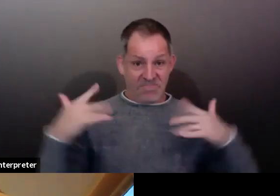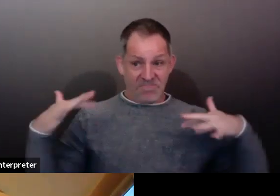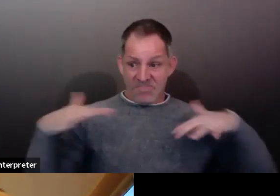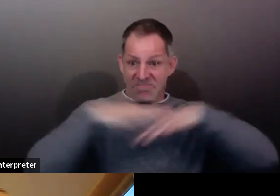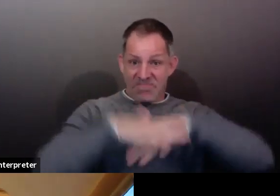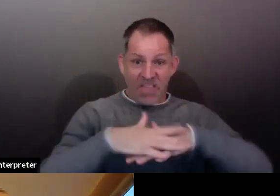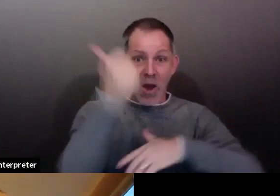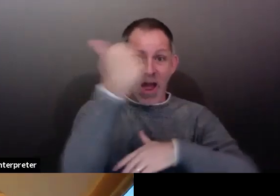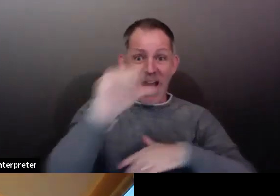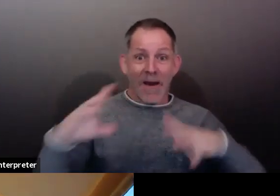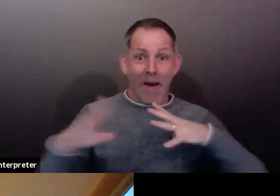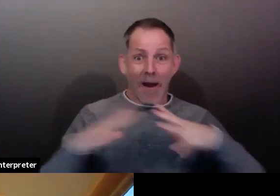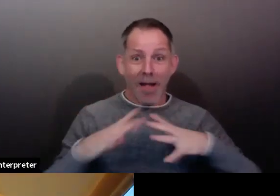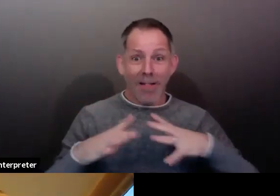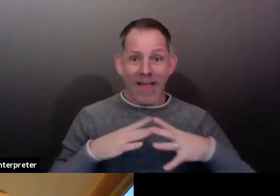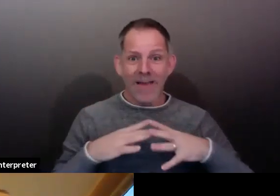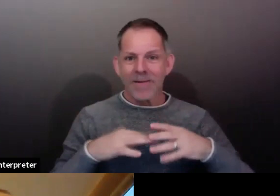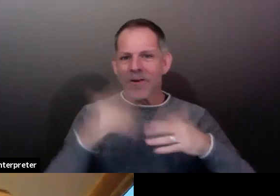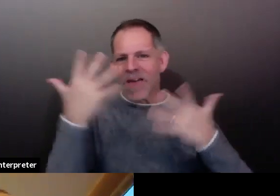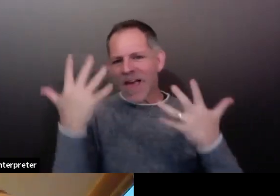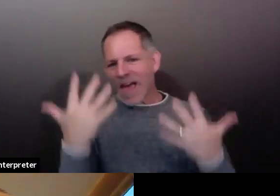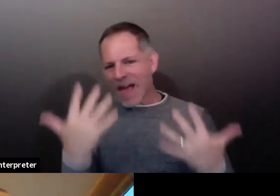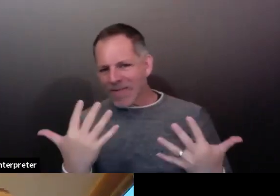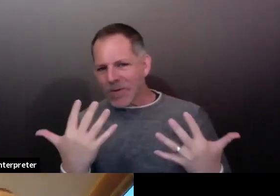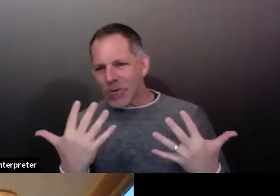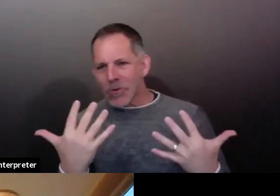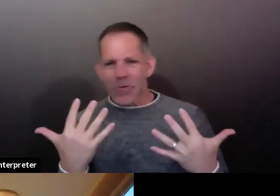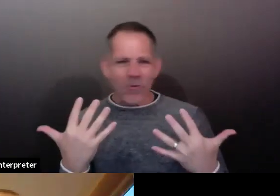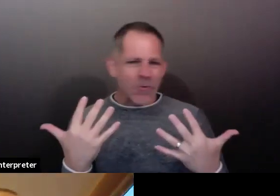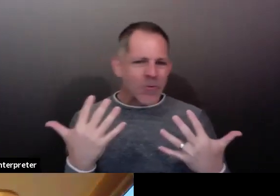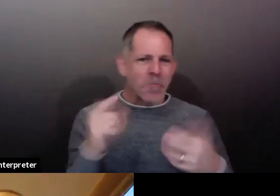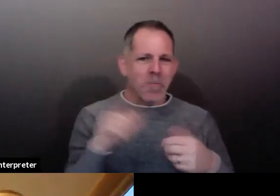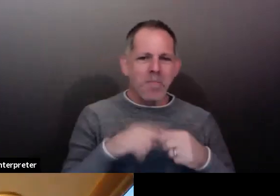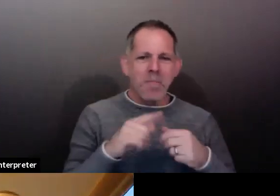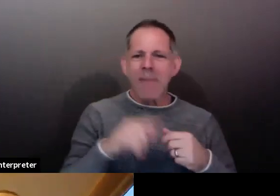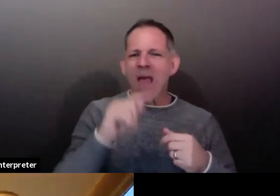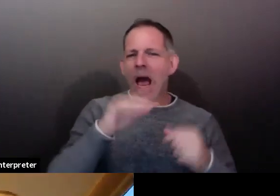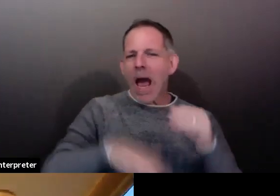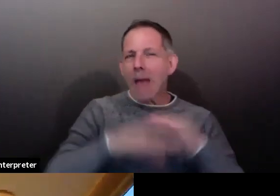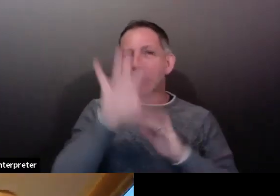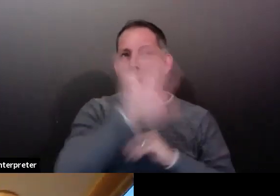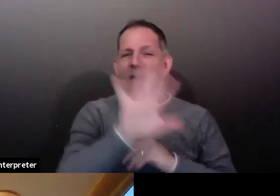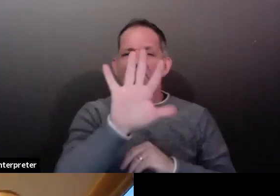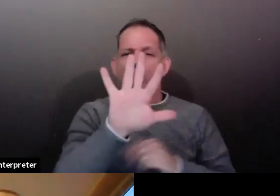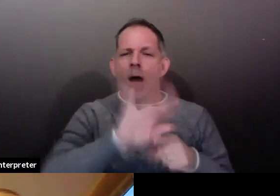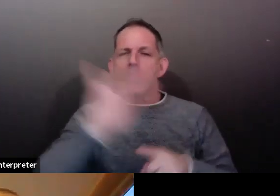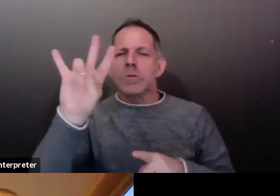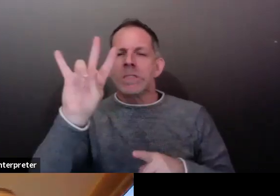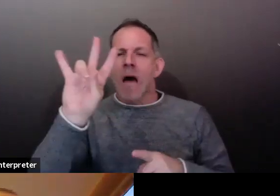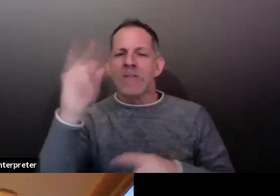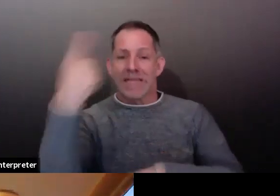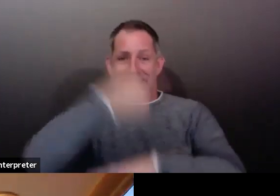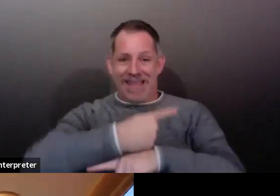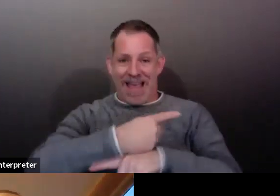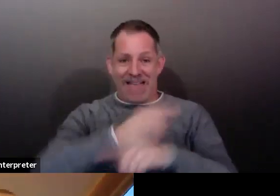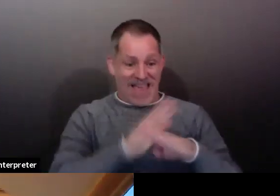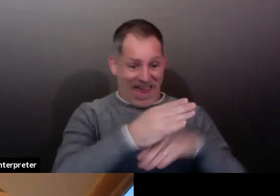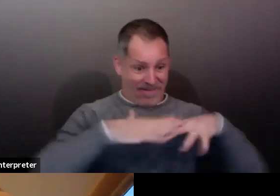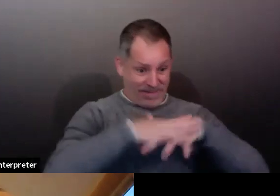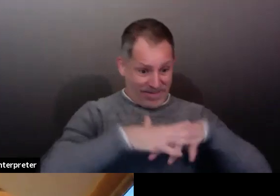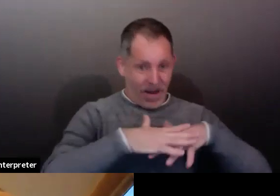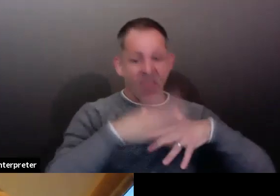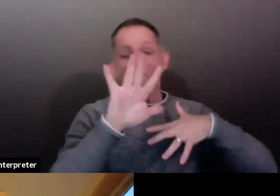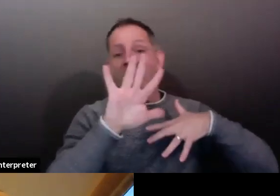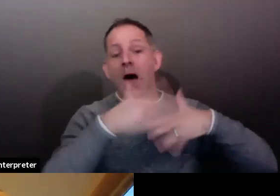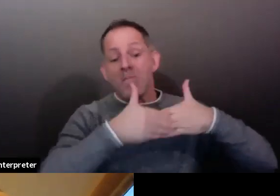at the earliest five to seven days later, more like 10 to 14 days to pick up a signal from that. We